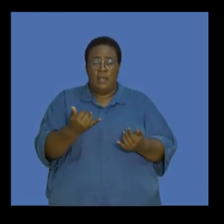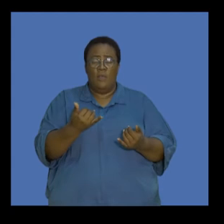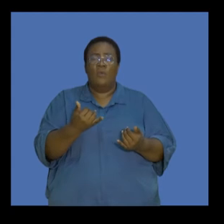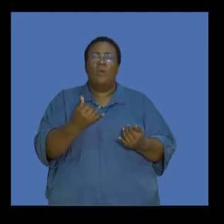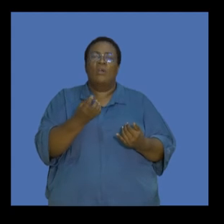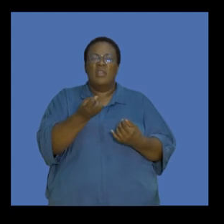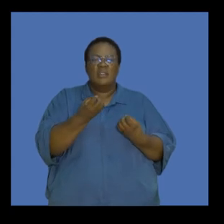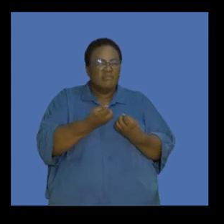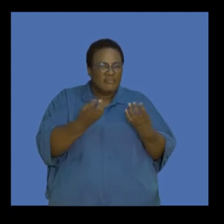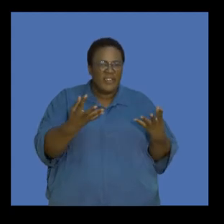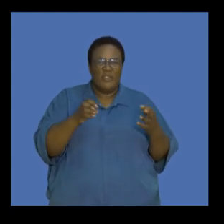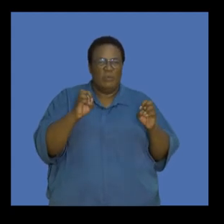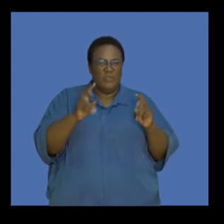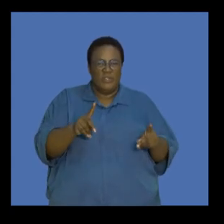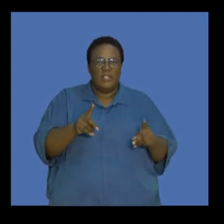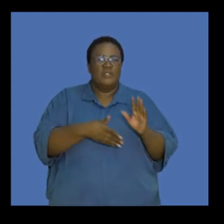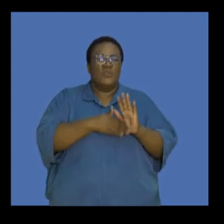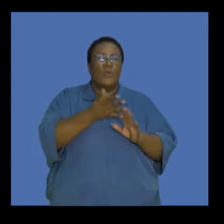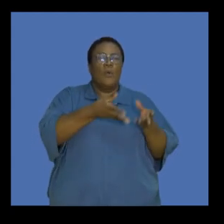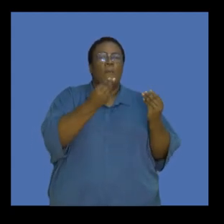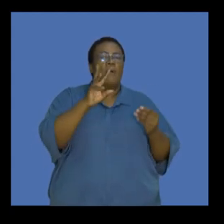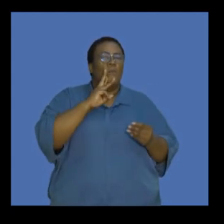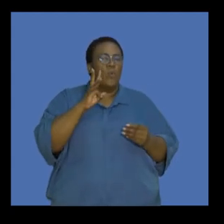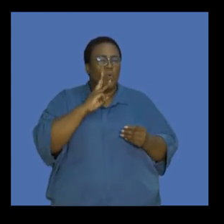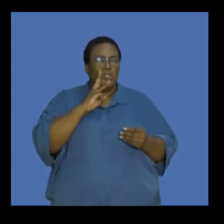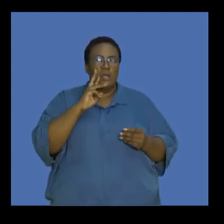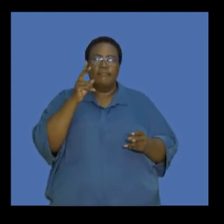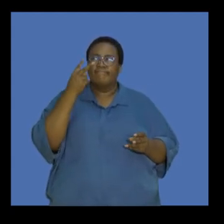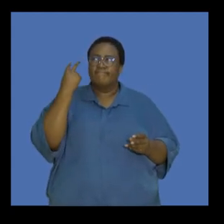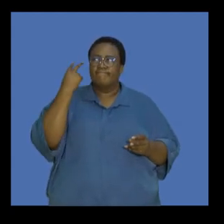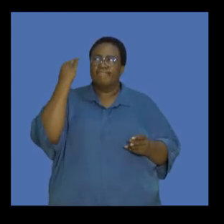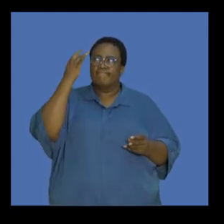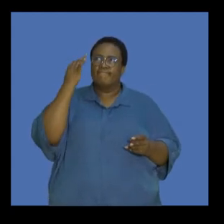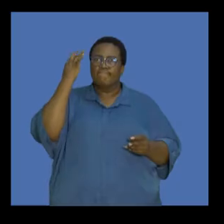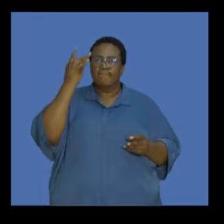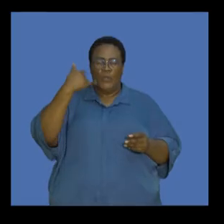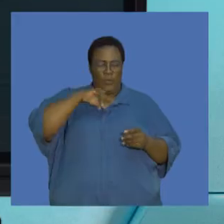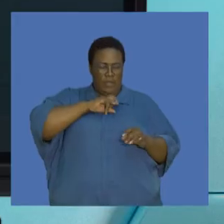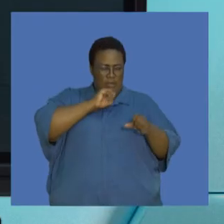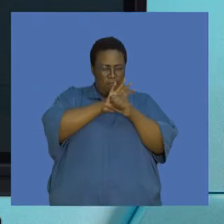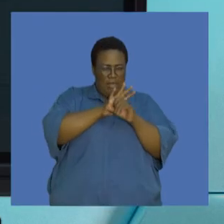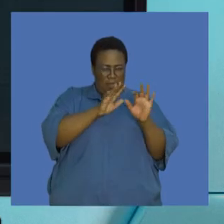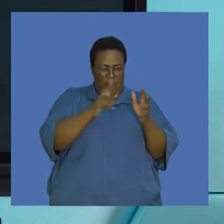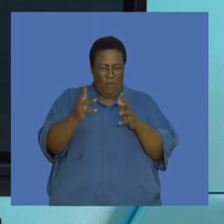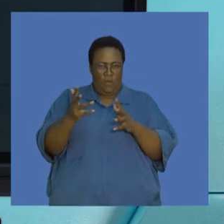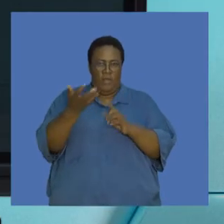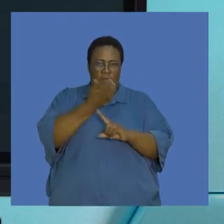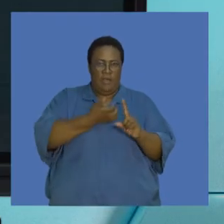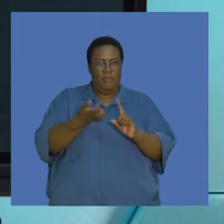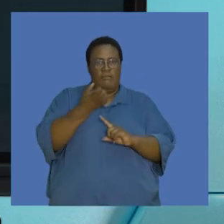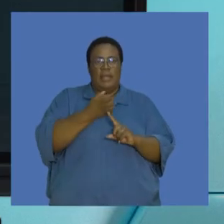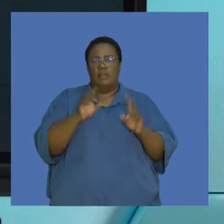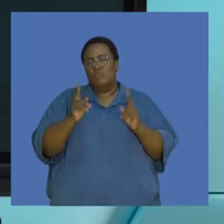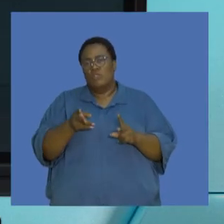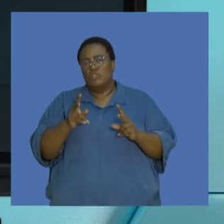I'm going to give you guys an opportunity to unwind, get some water, reflect on what is it that we have had an impact on